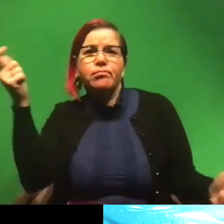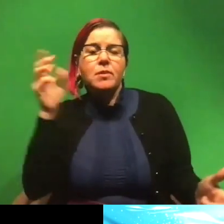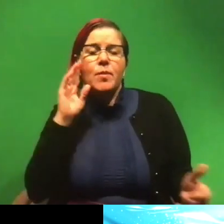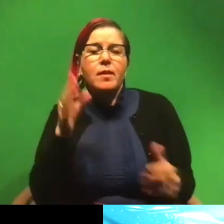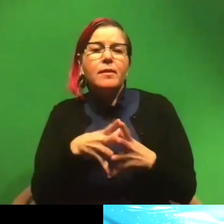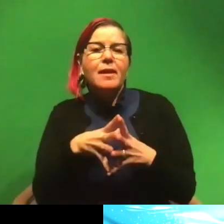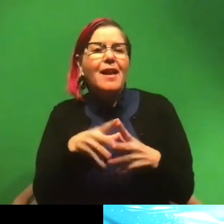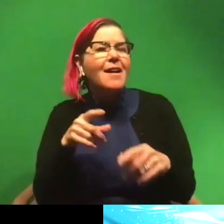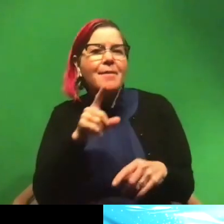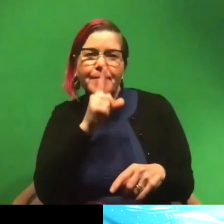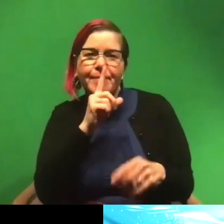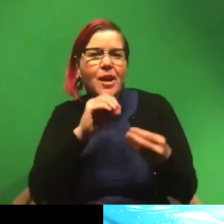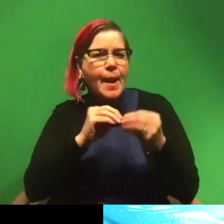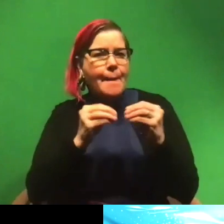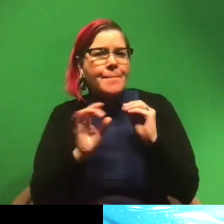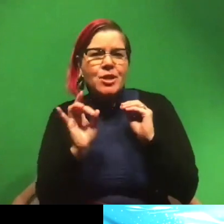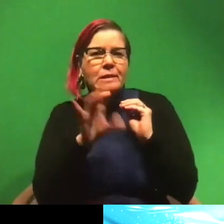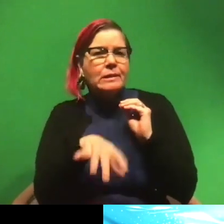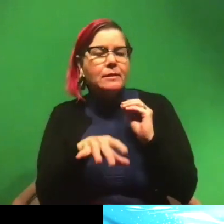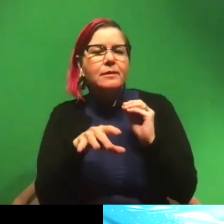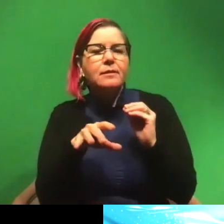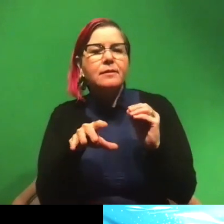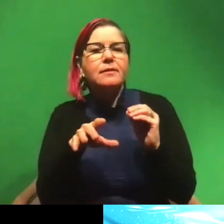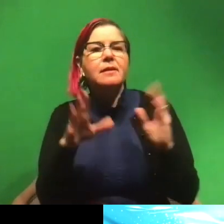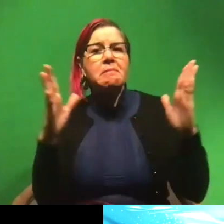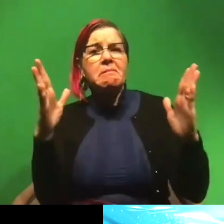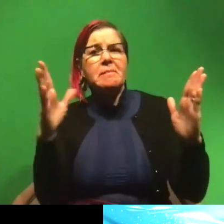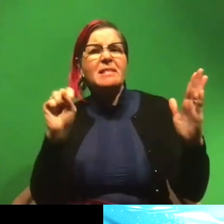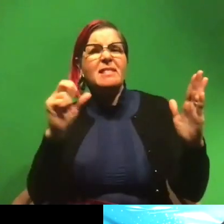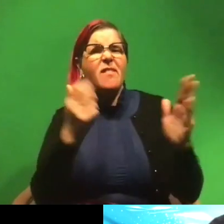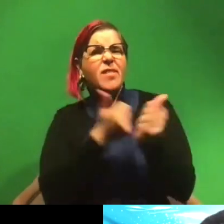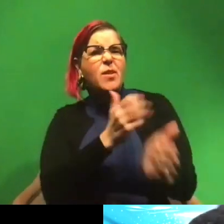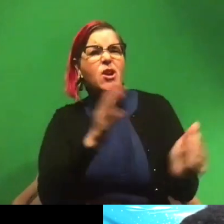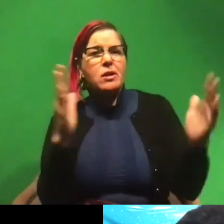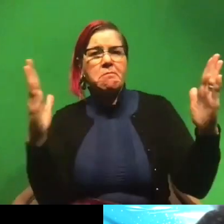yeah, I can't give you an exact number, but yeah, we'll go with Sarah's like, yay big.